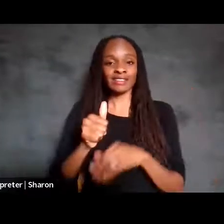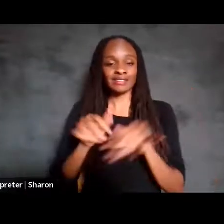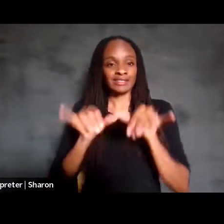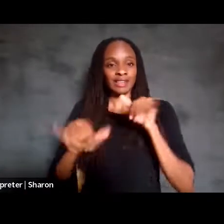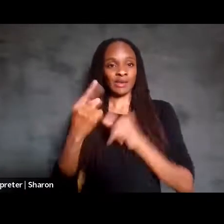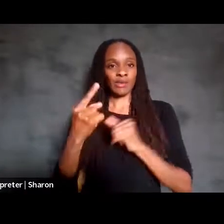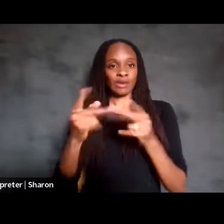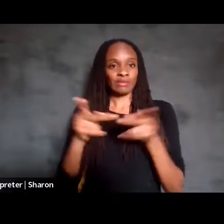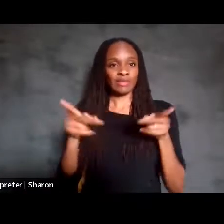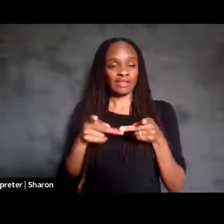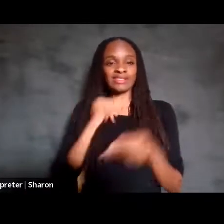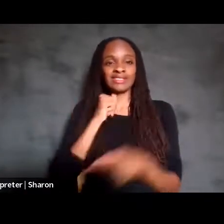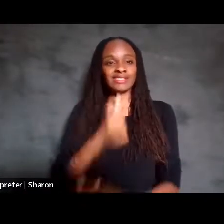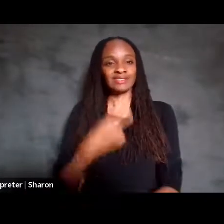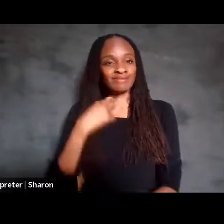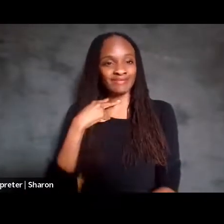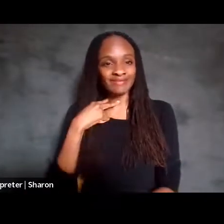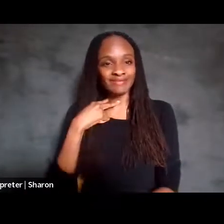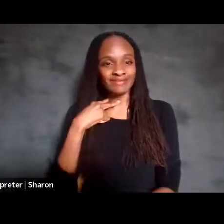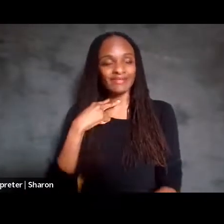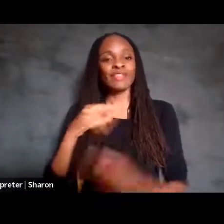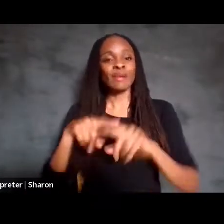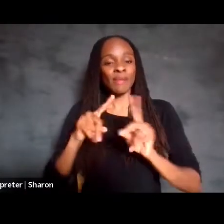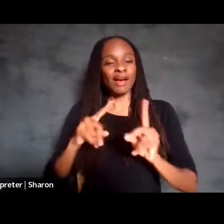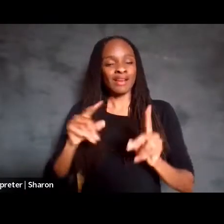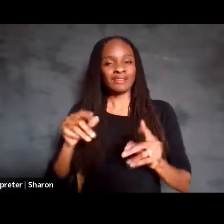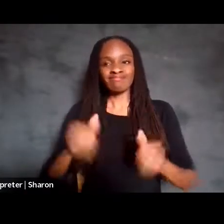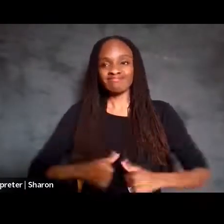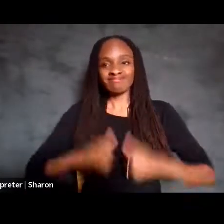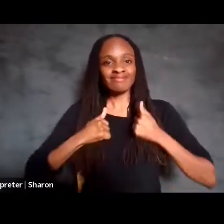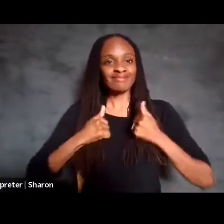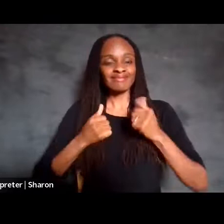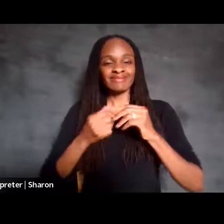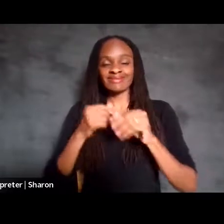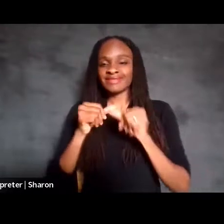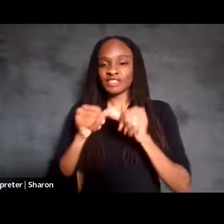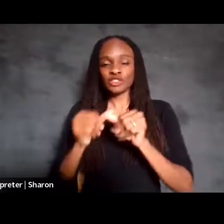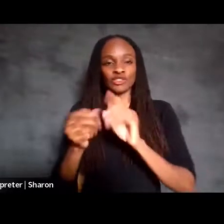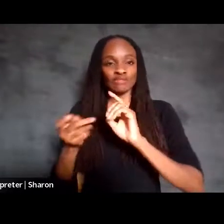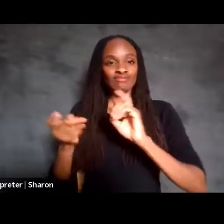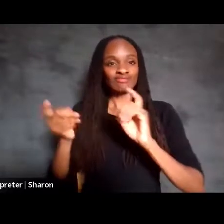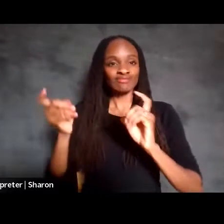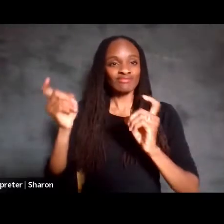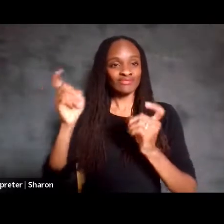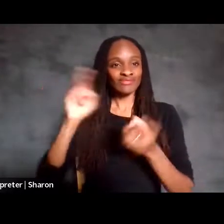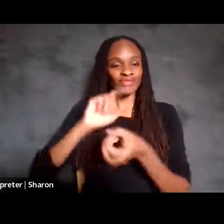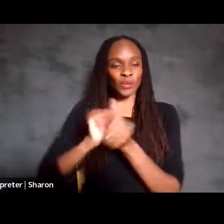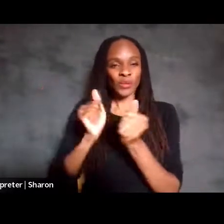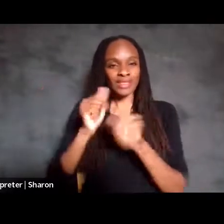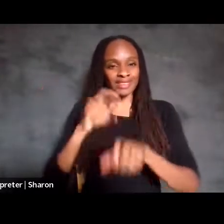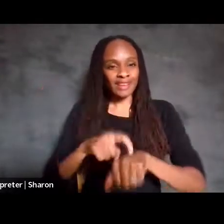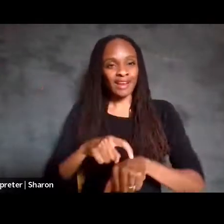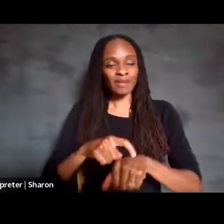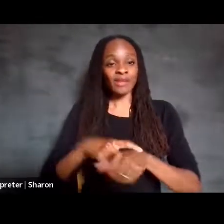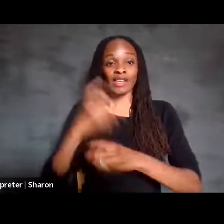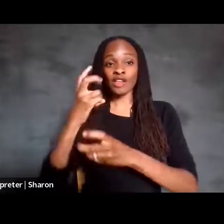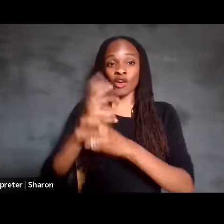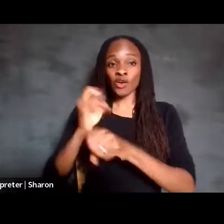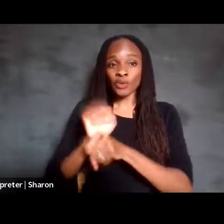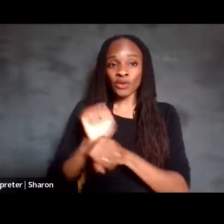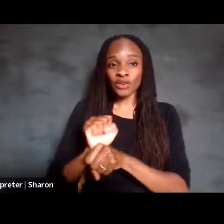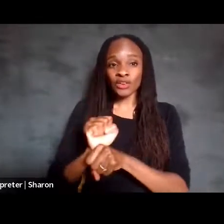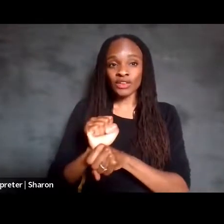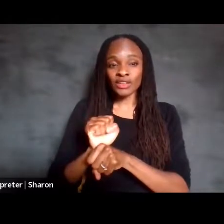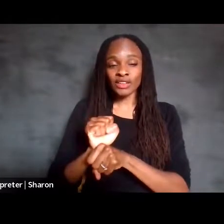stagnate, but a living organism that evolves with time and hard work, and,